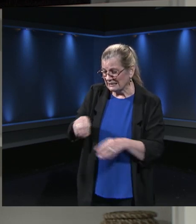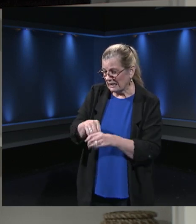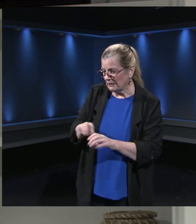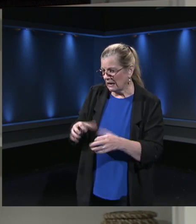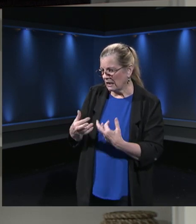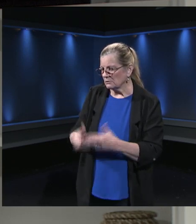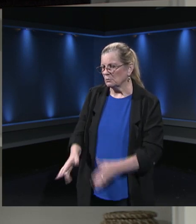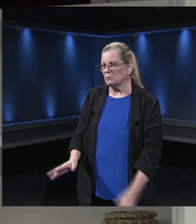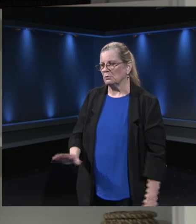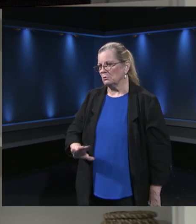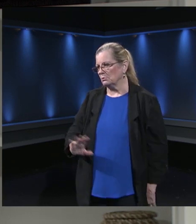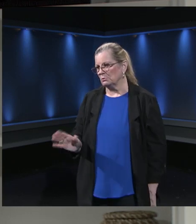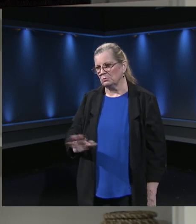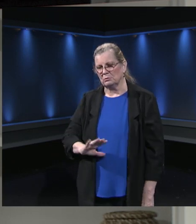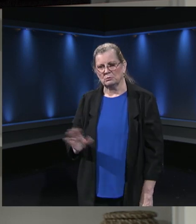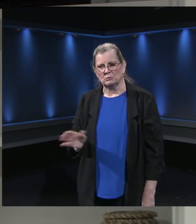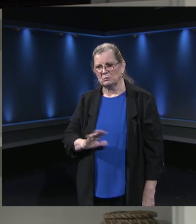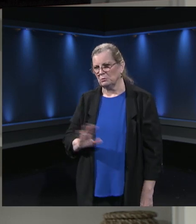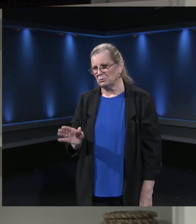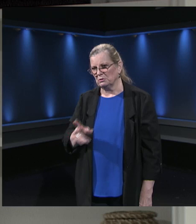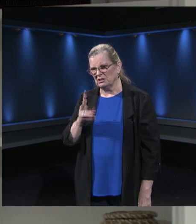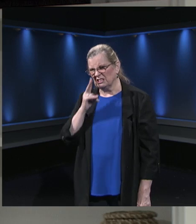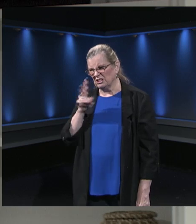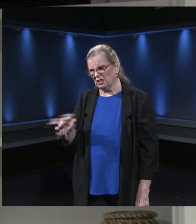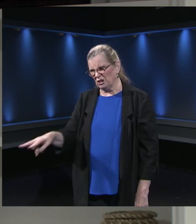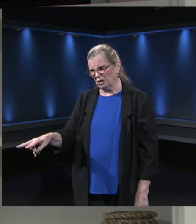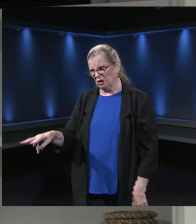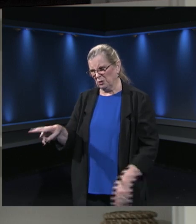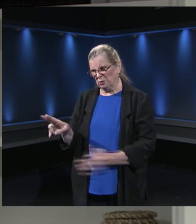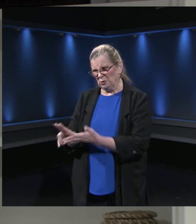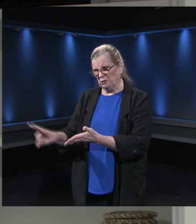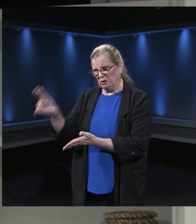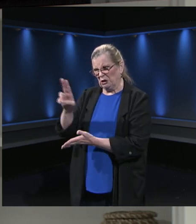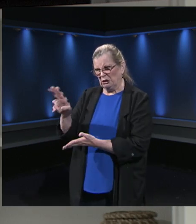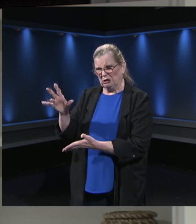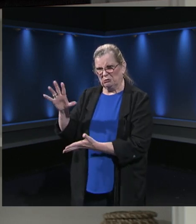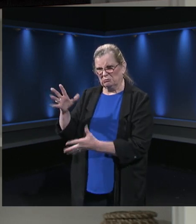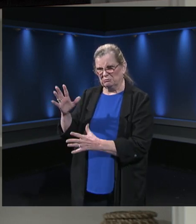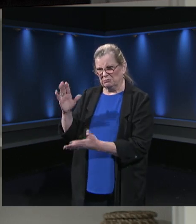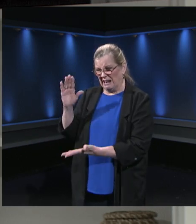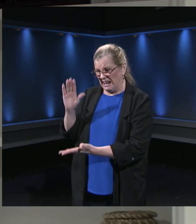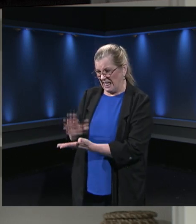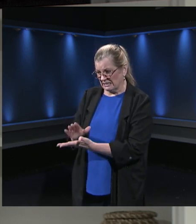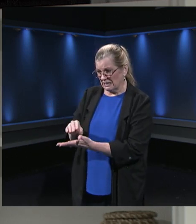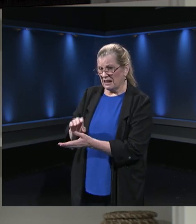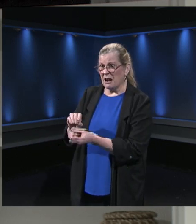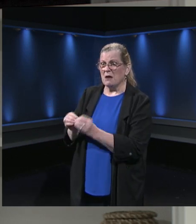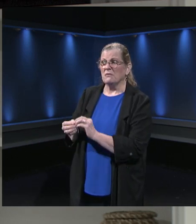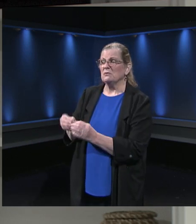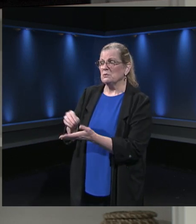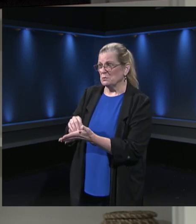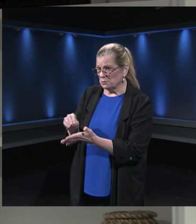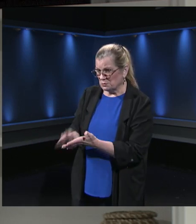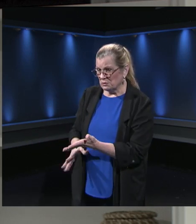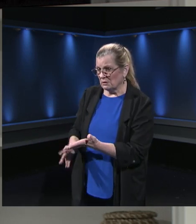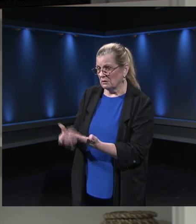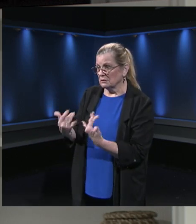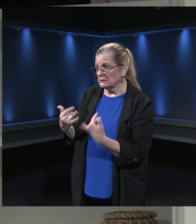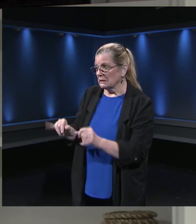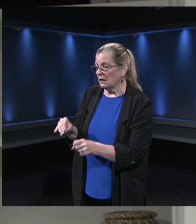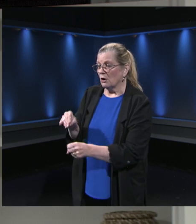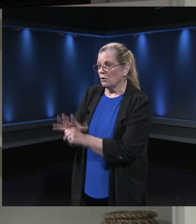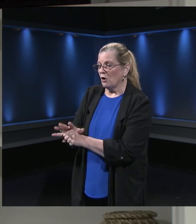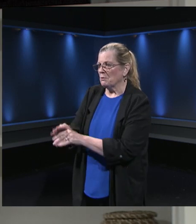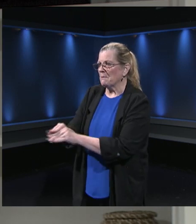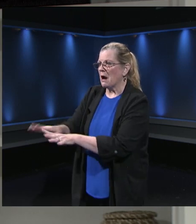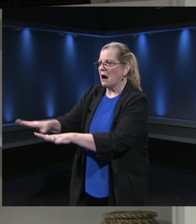day and we're seeing universities and school districts with far less thousands of kids experiencing COVID at a rate that is